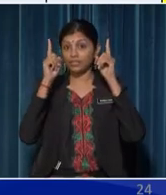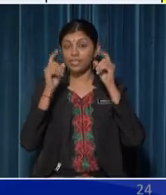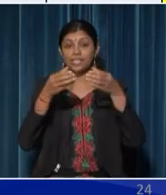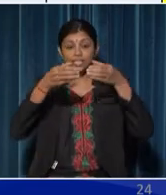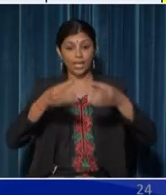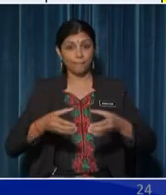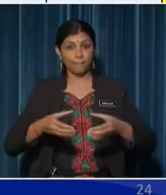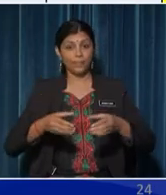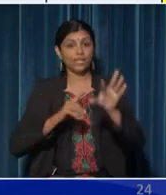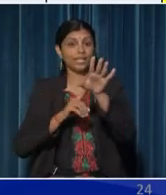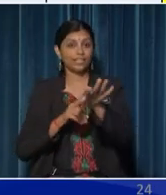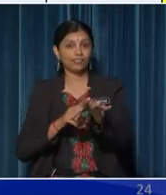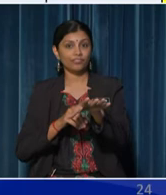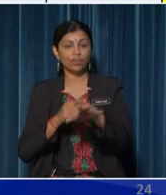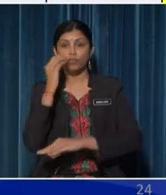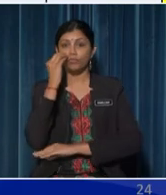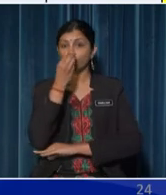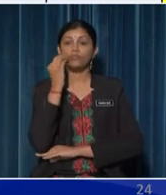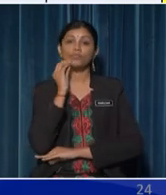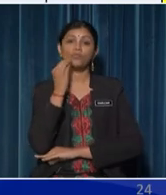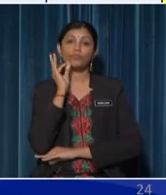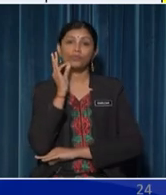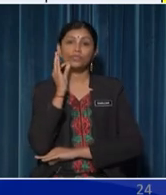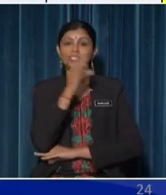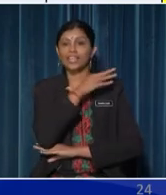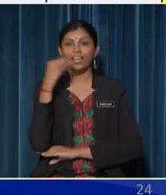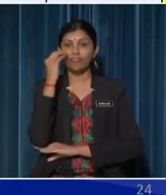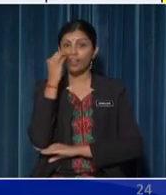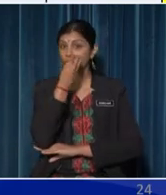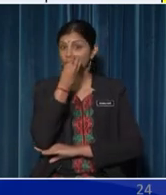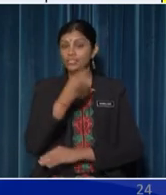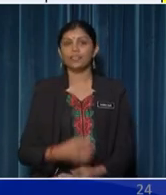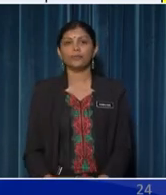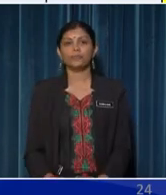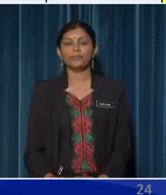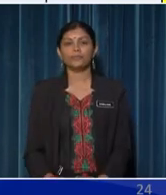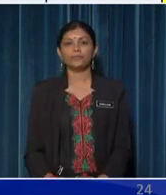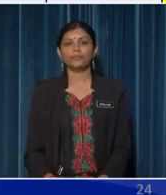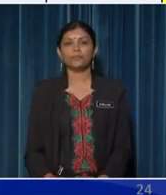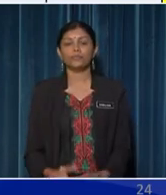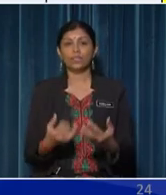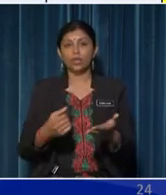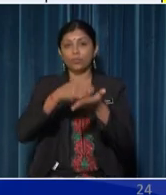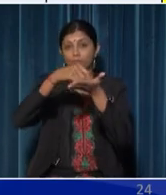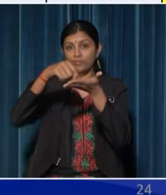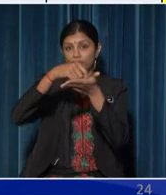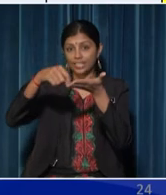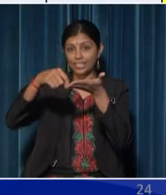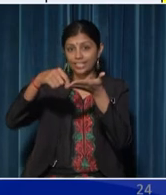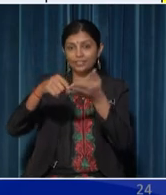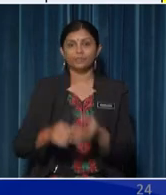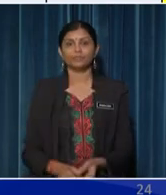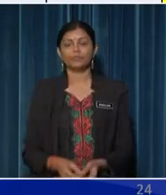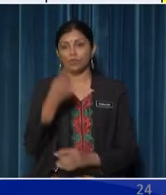stem, leaf, roots and flower We will fill in the data for the banana plant